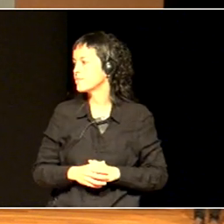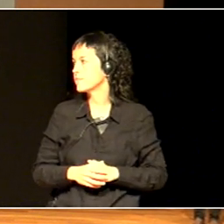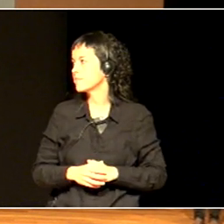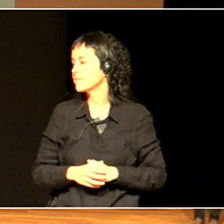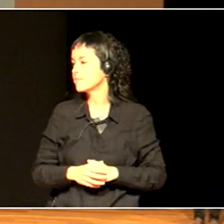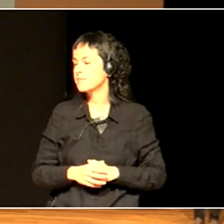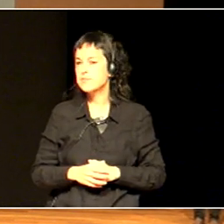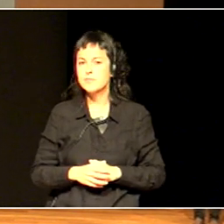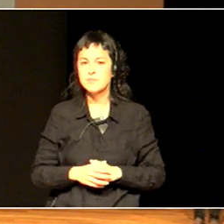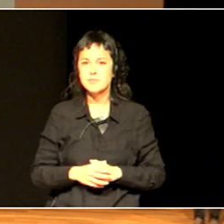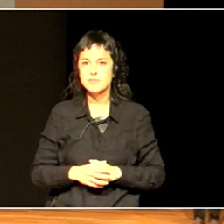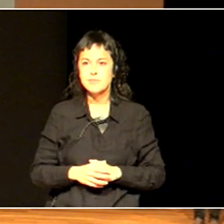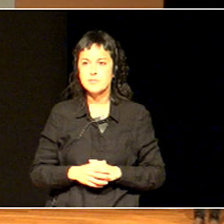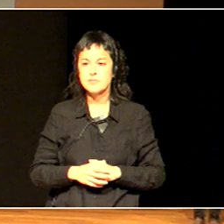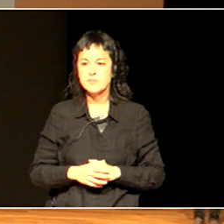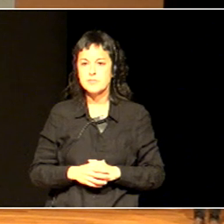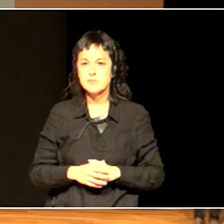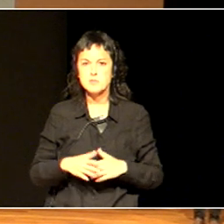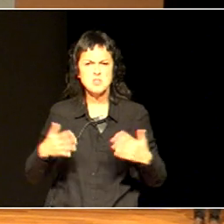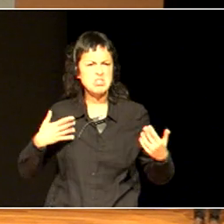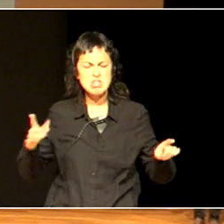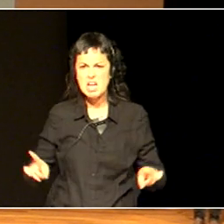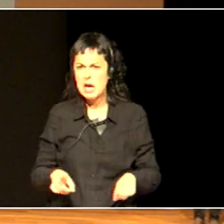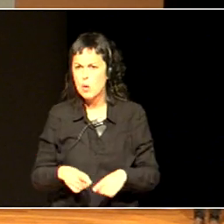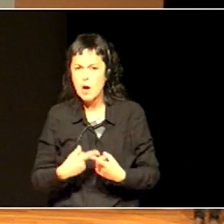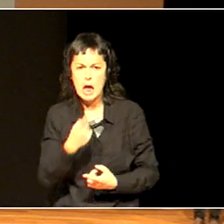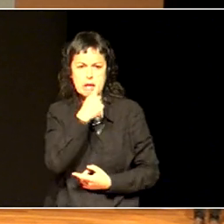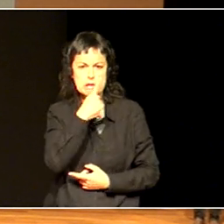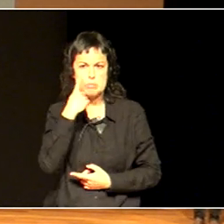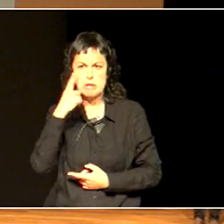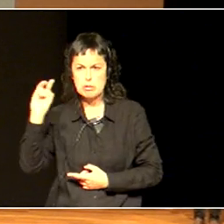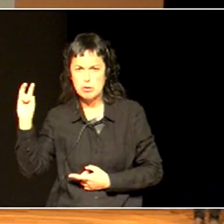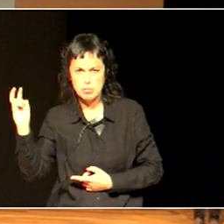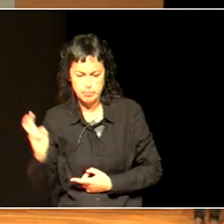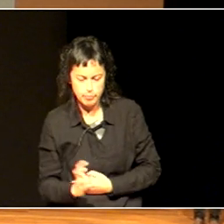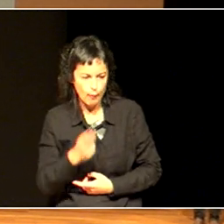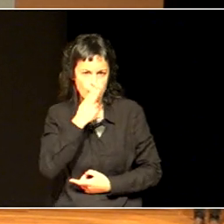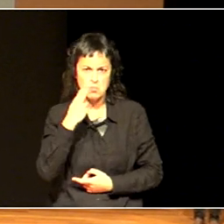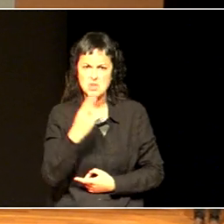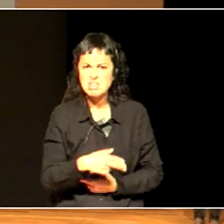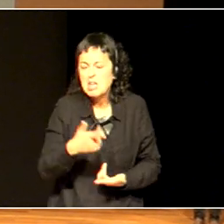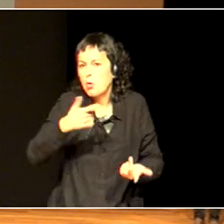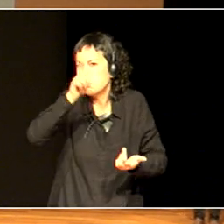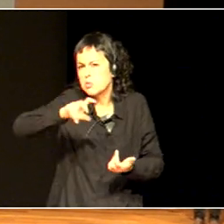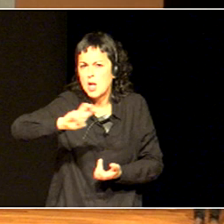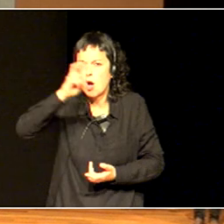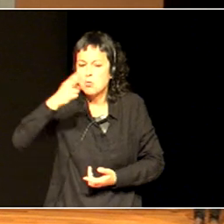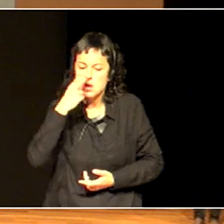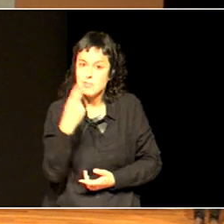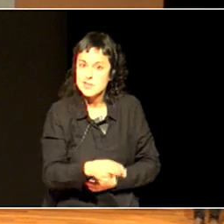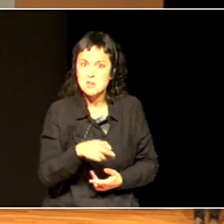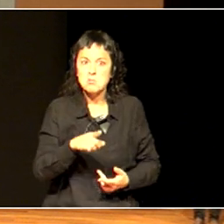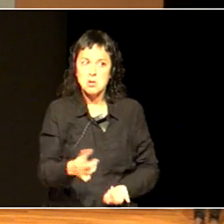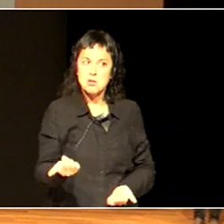classroom or the visitor coming into the classroom, but it was an educational opportunity for this rotating